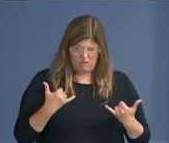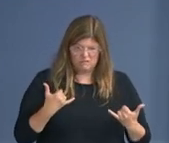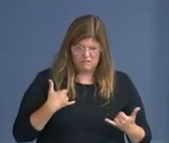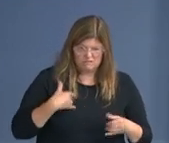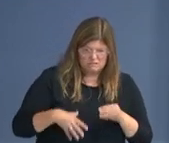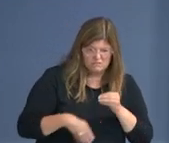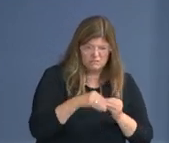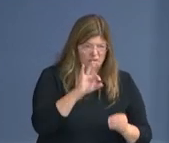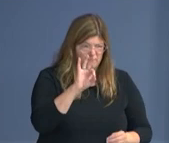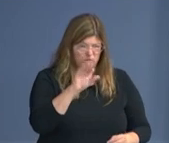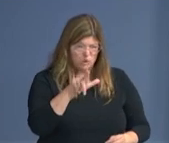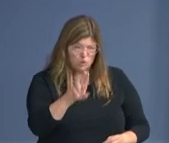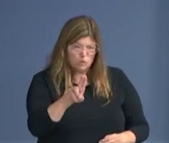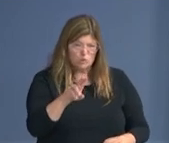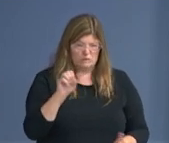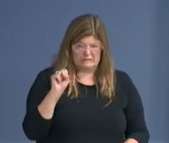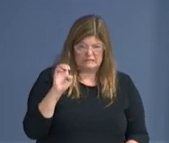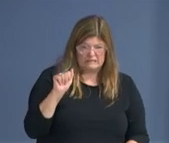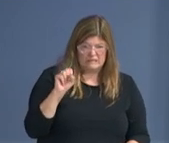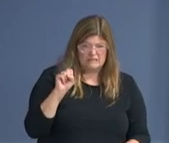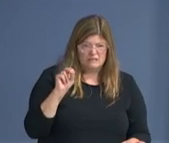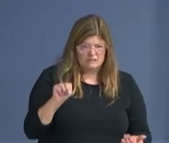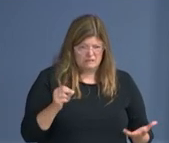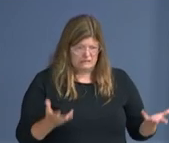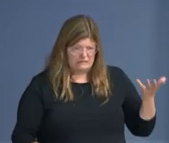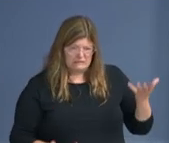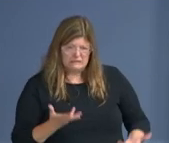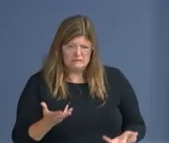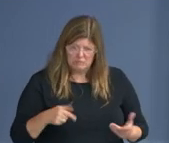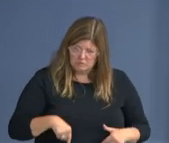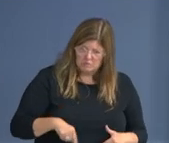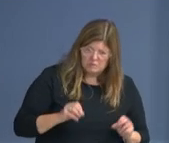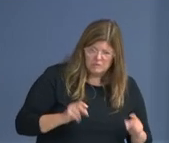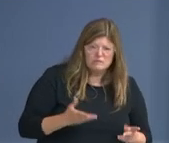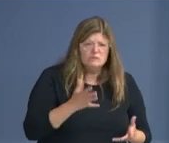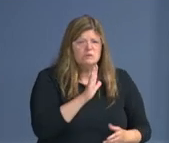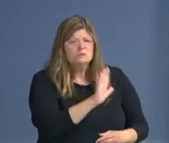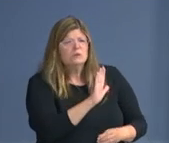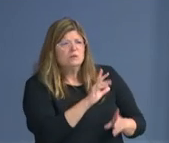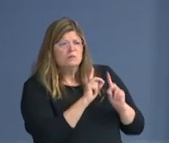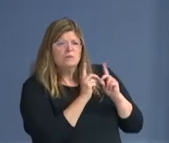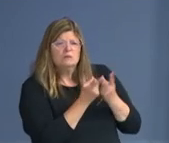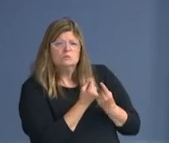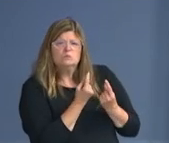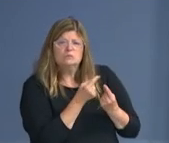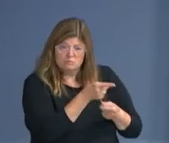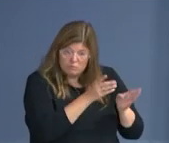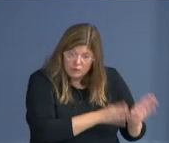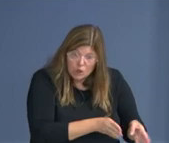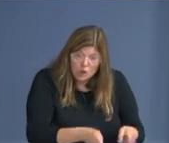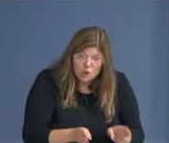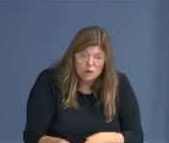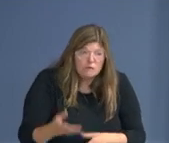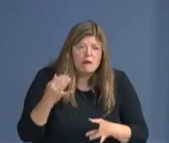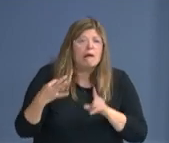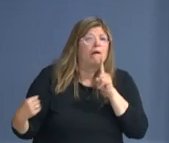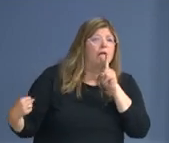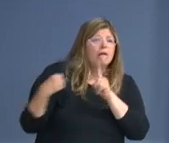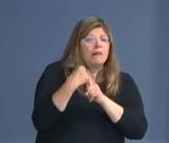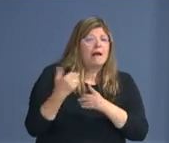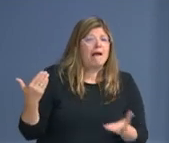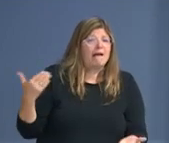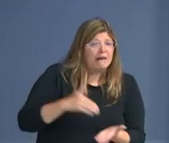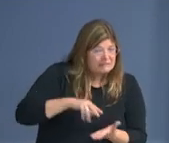is doing good right now, is your department prepared if a second wave comes into the city